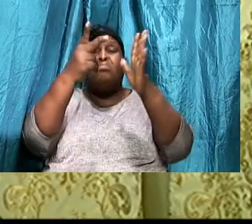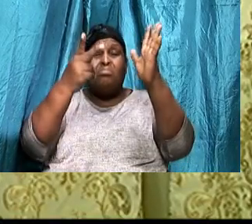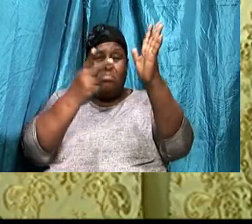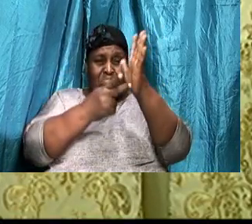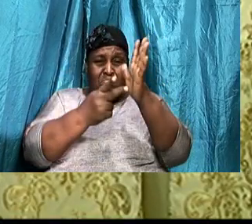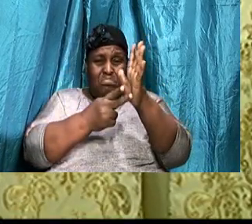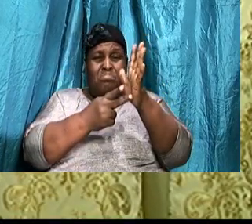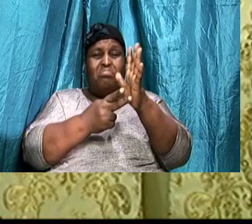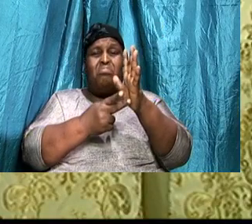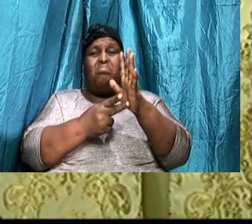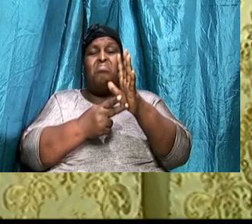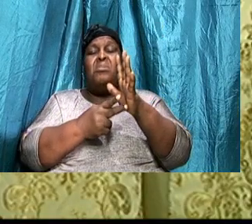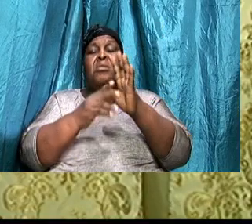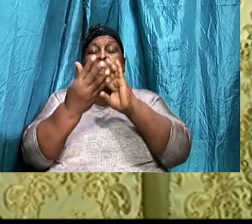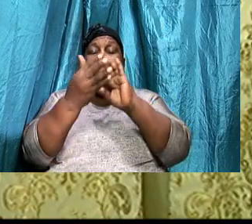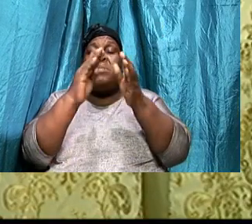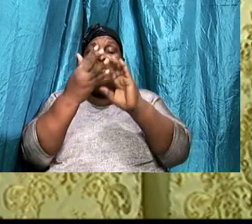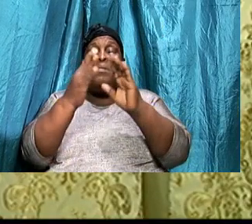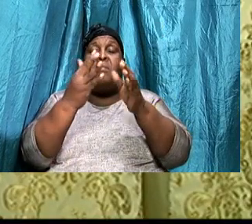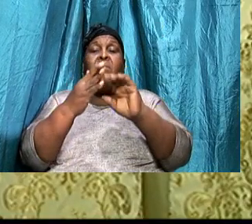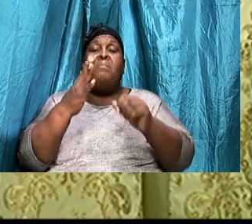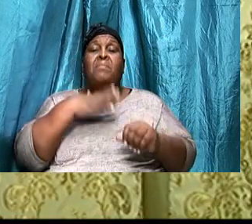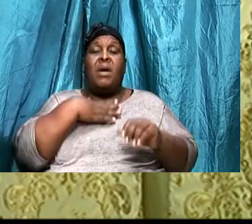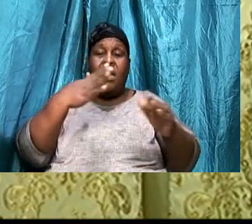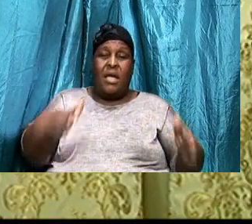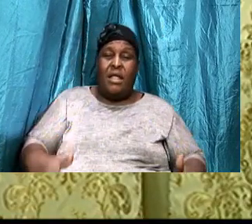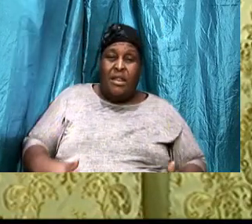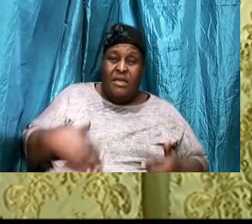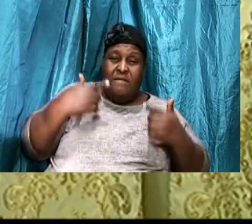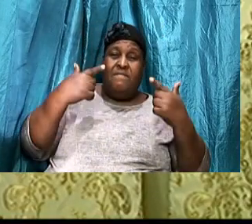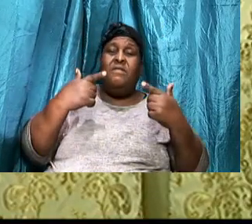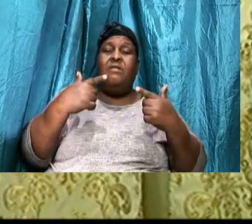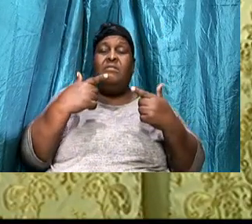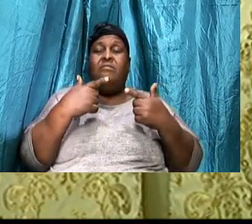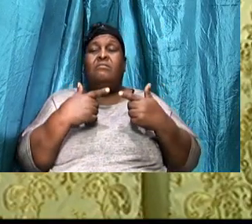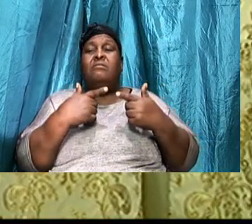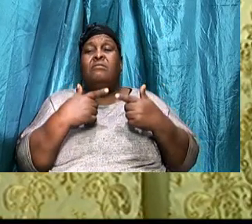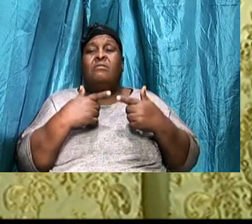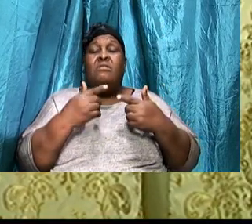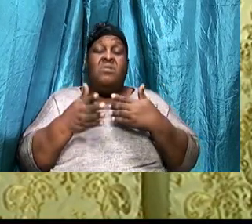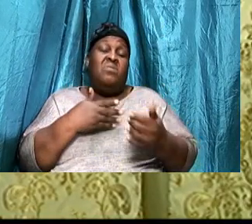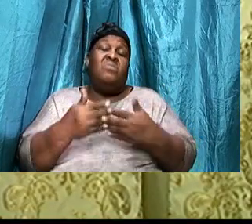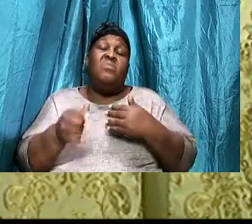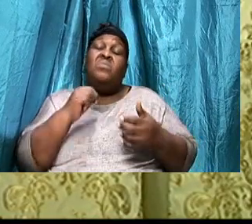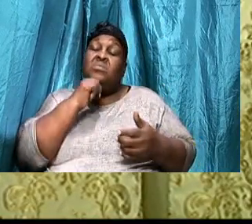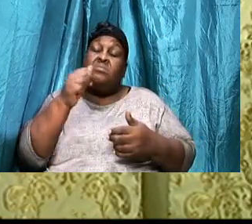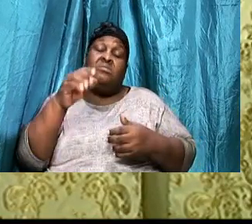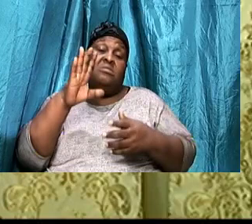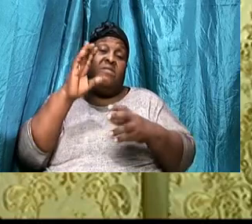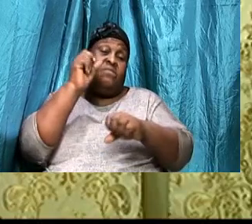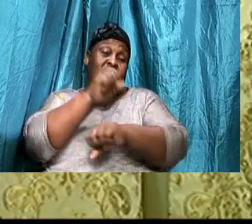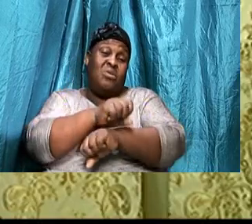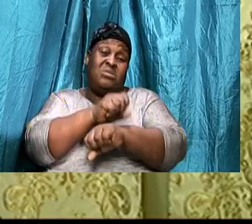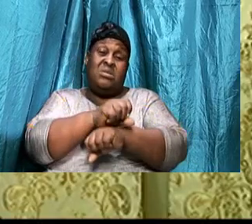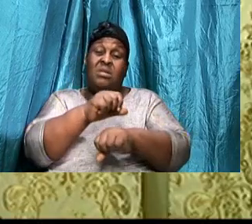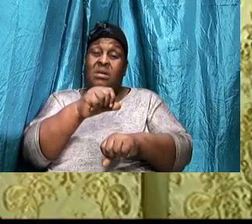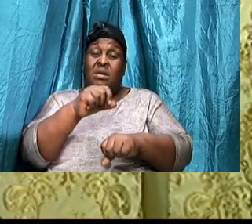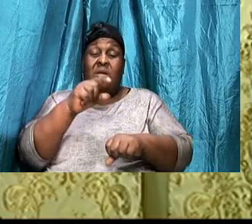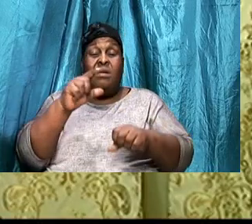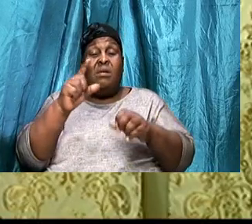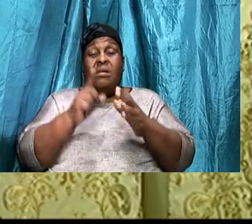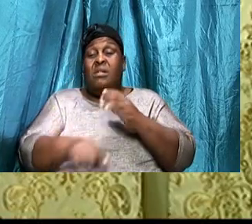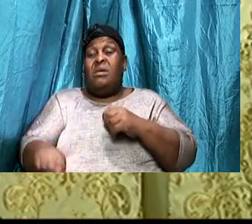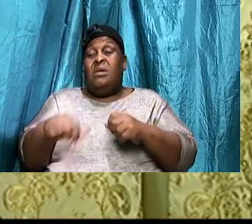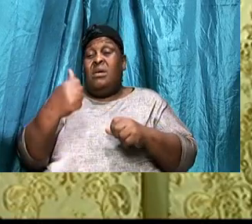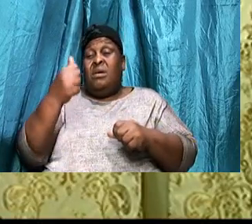Has become, My standard, So though, It is not of works, Lest any man, Should boast,